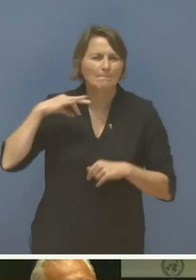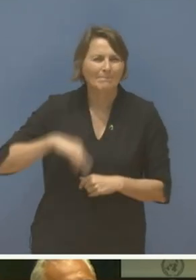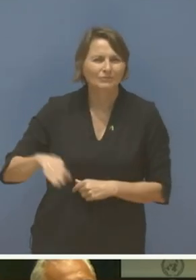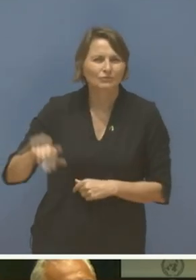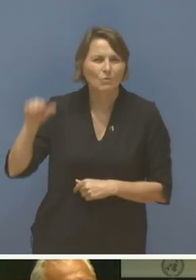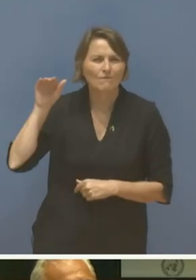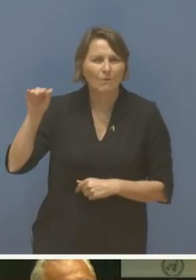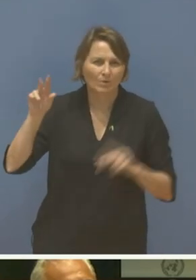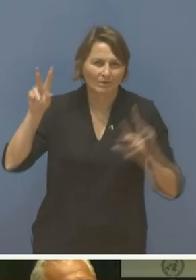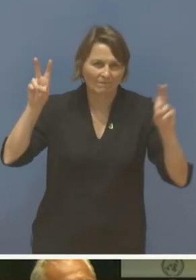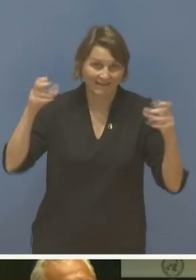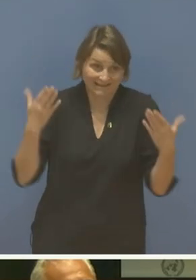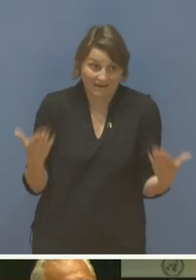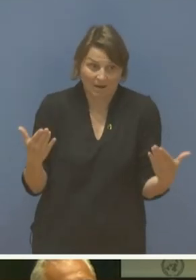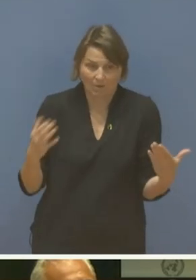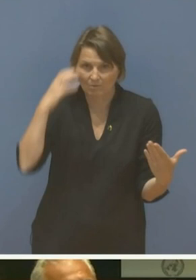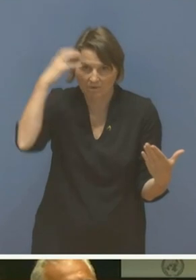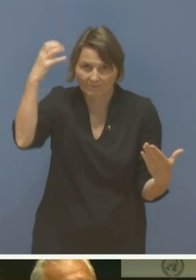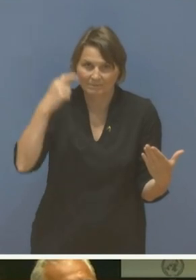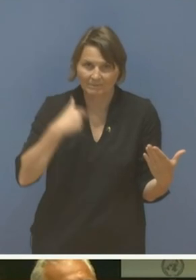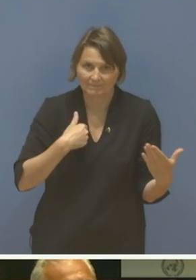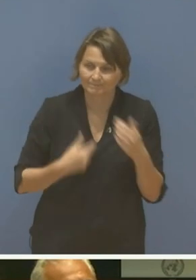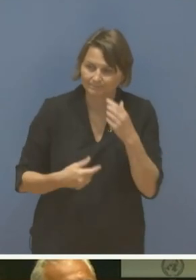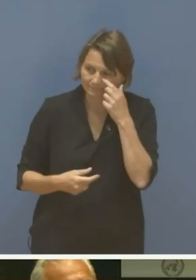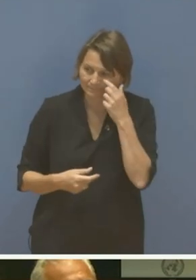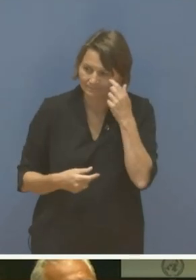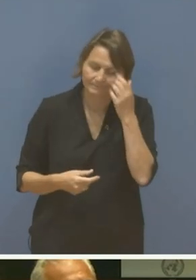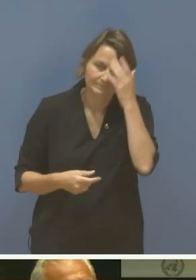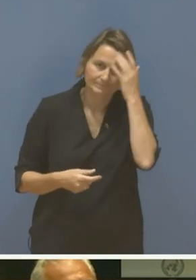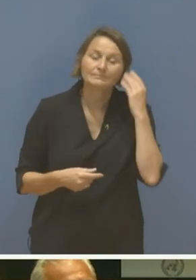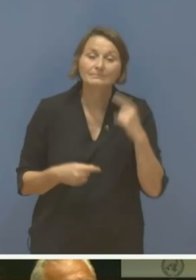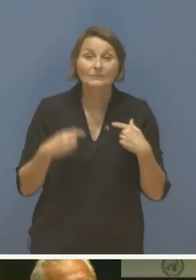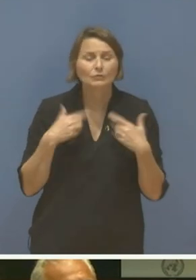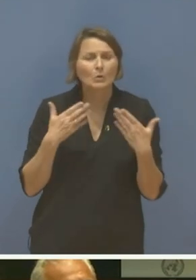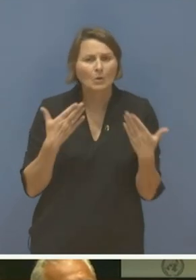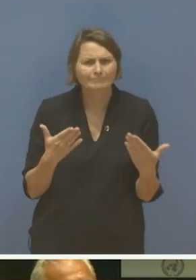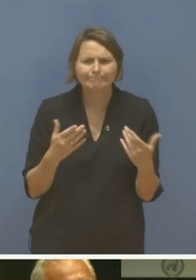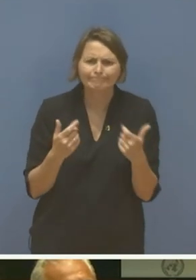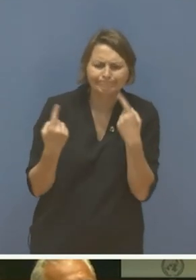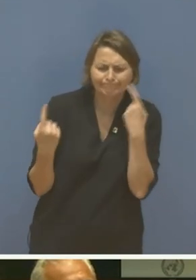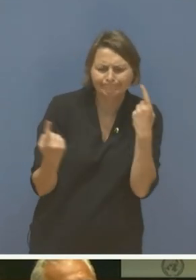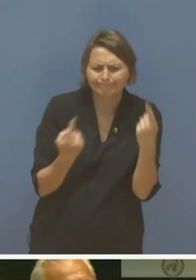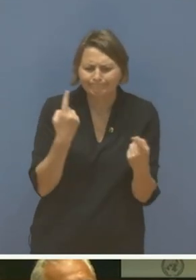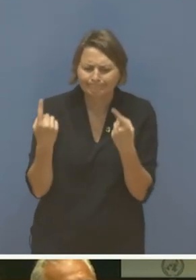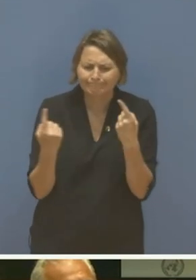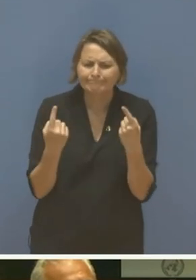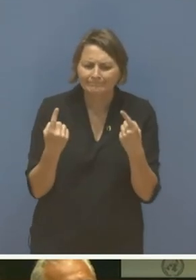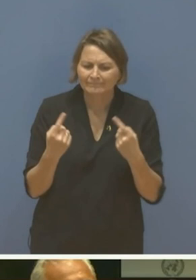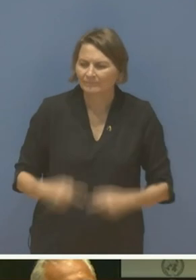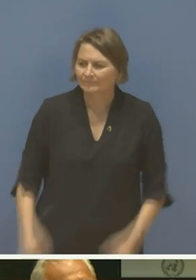The constituent components of a state are a population, a territory, and a government. There has been